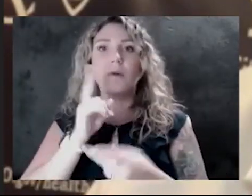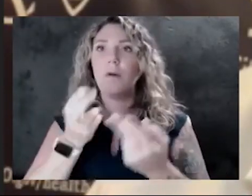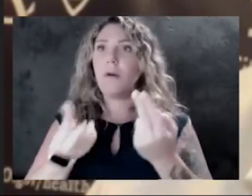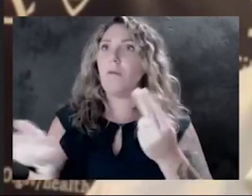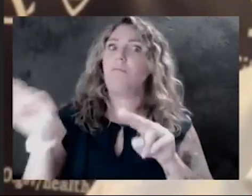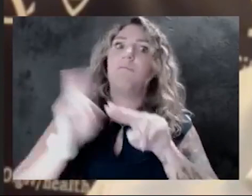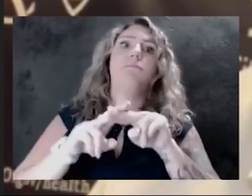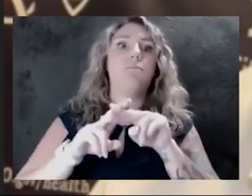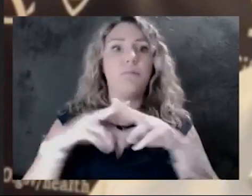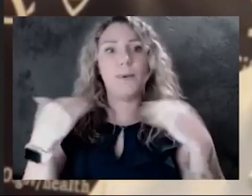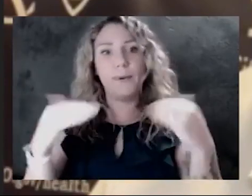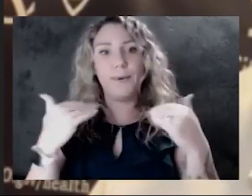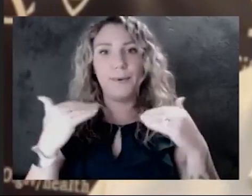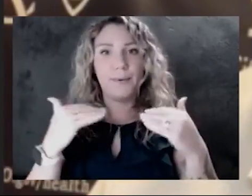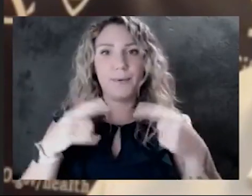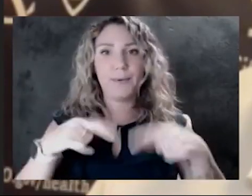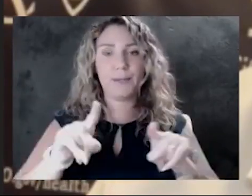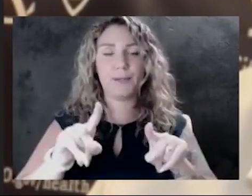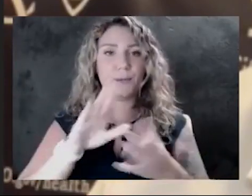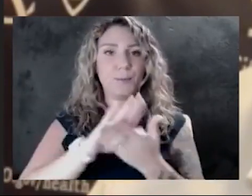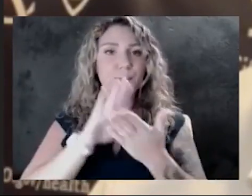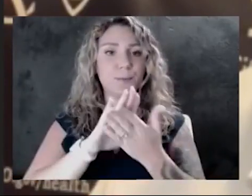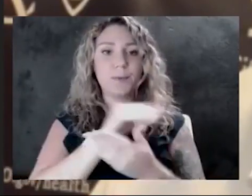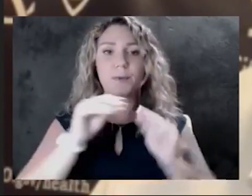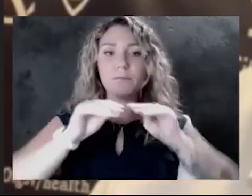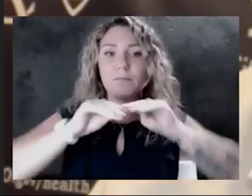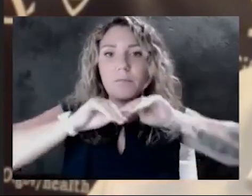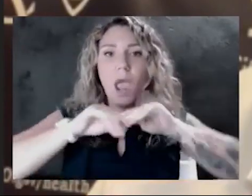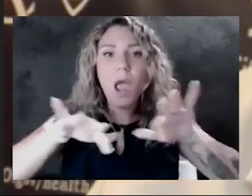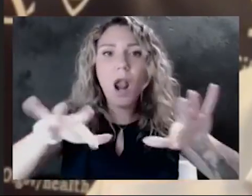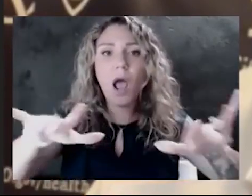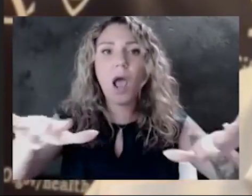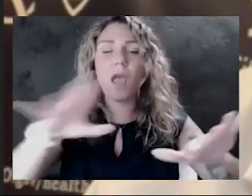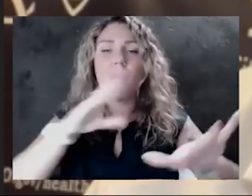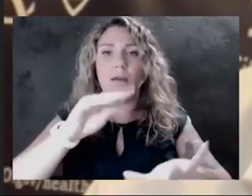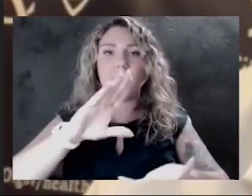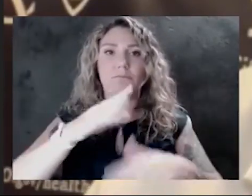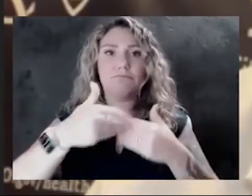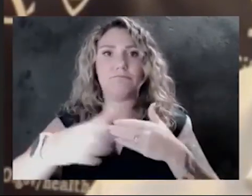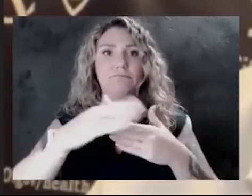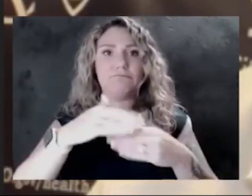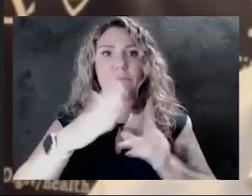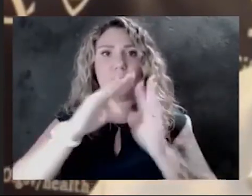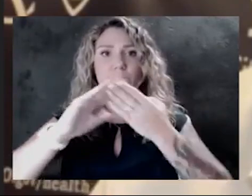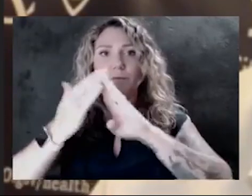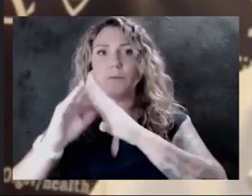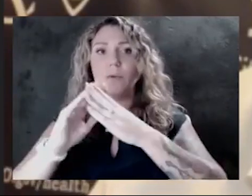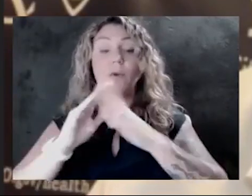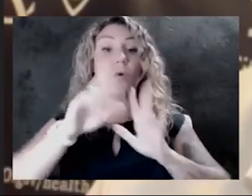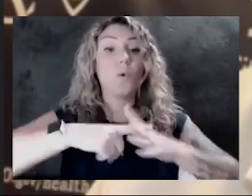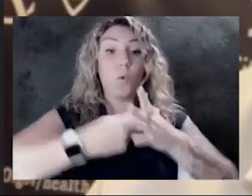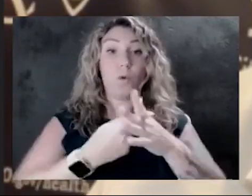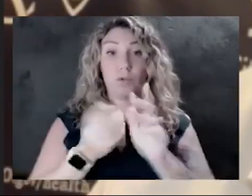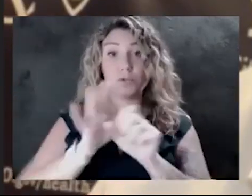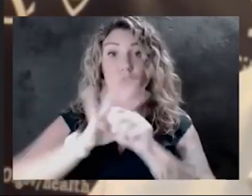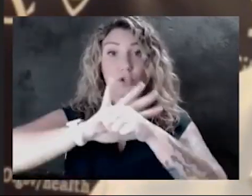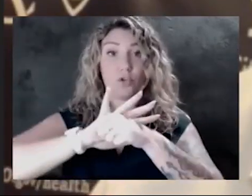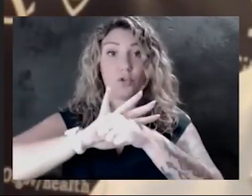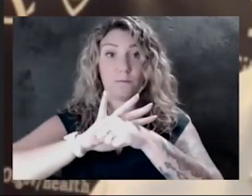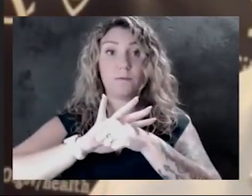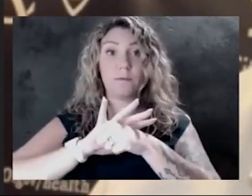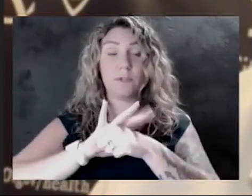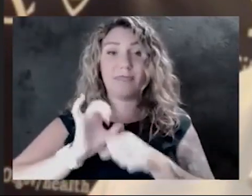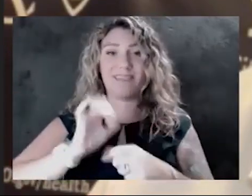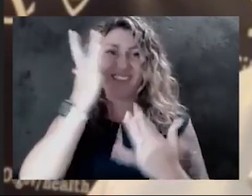in the schools and actually spreads in the schools to the rest of the community. The original Corona virus was not as